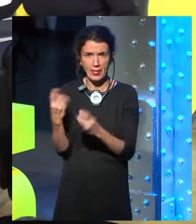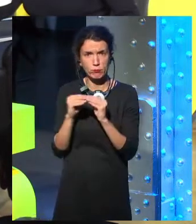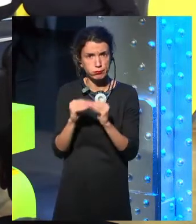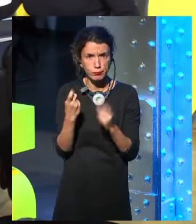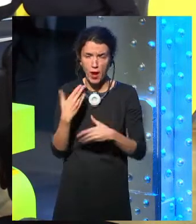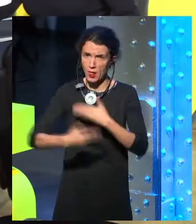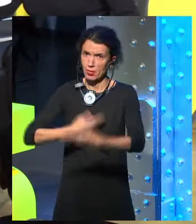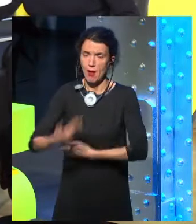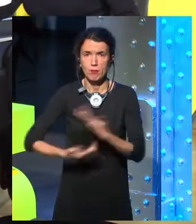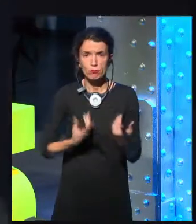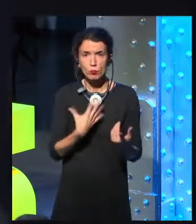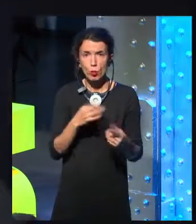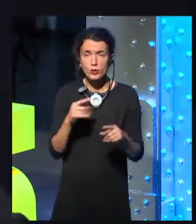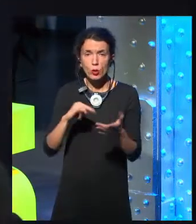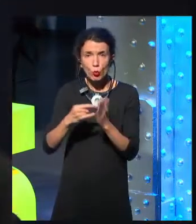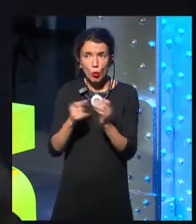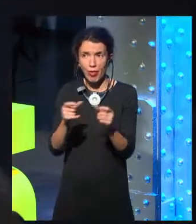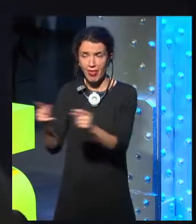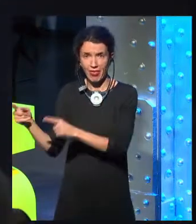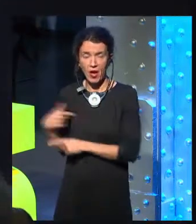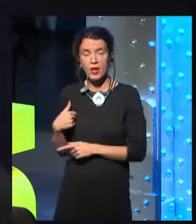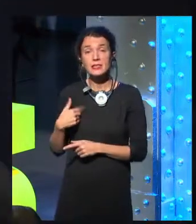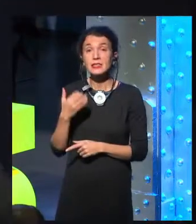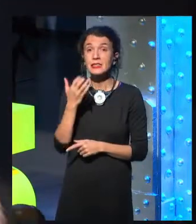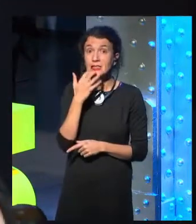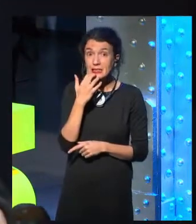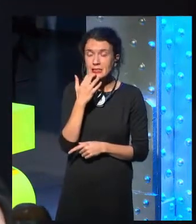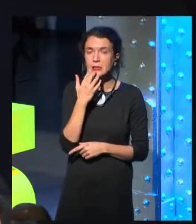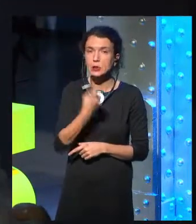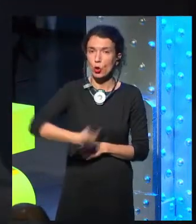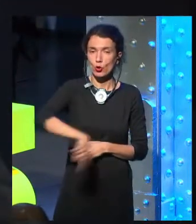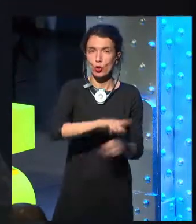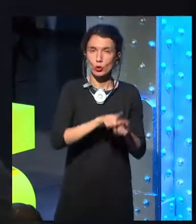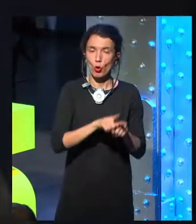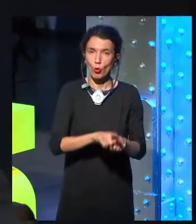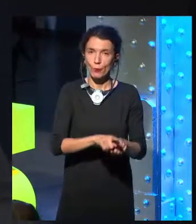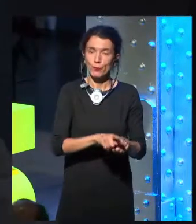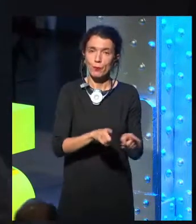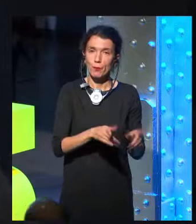going in this direction, if large companies keep trying to do these very short-term things, we'll just have these